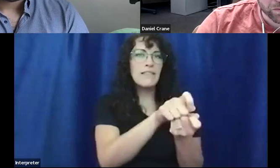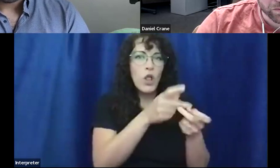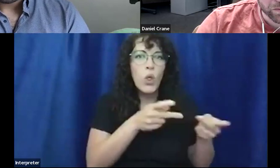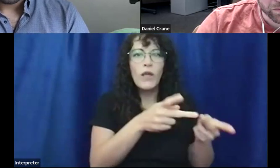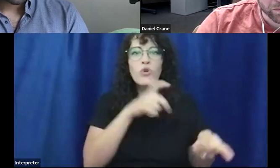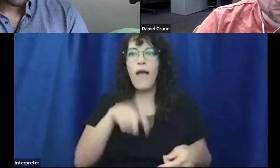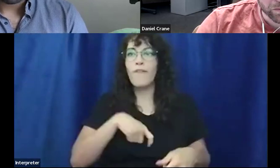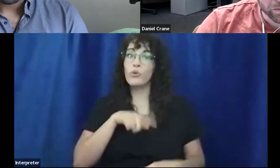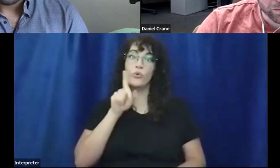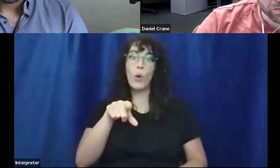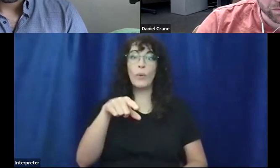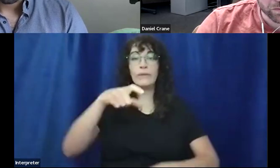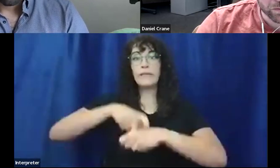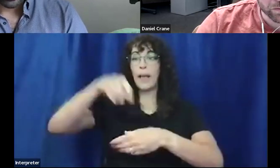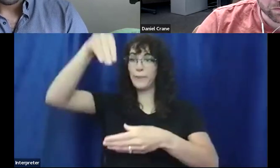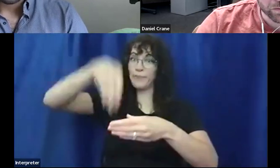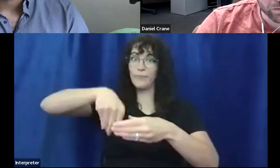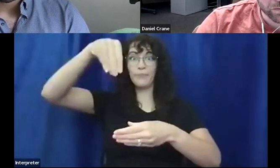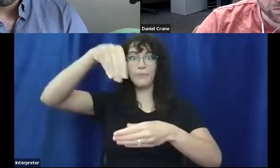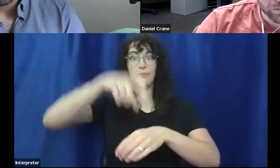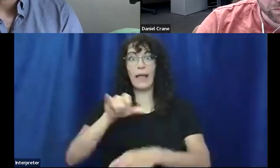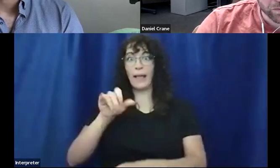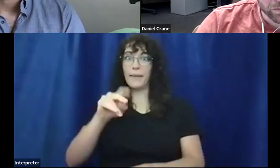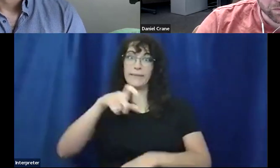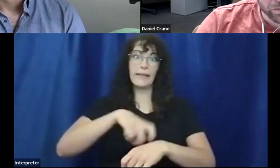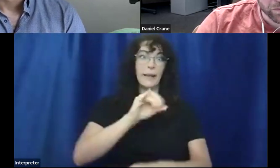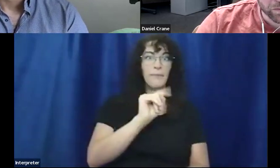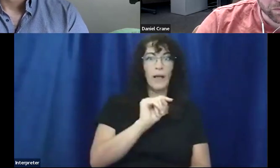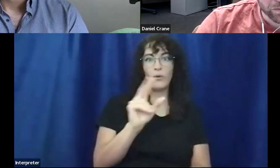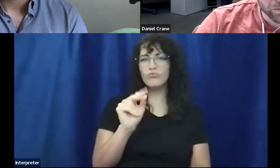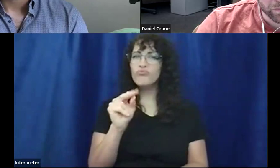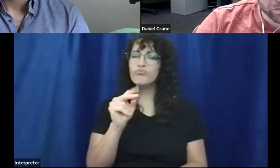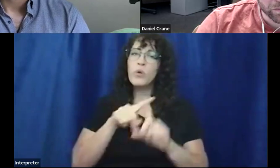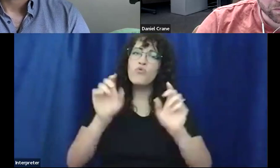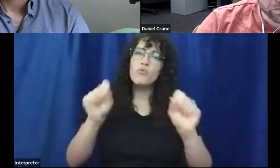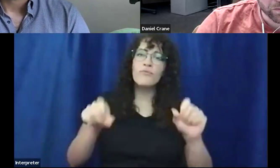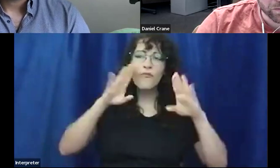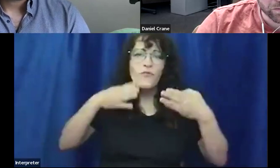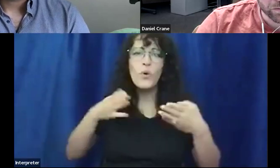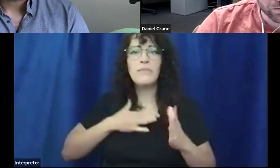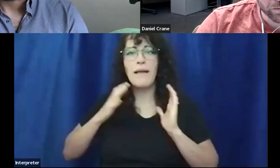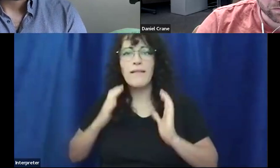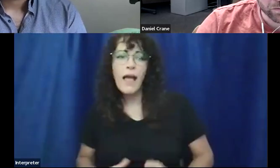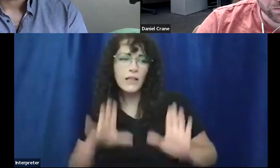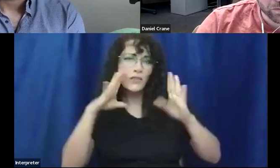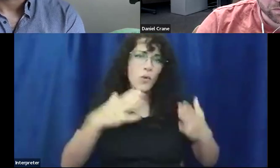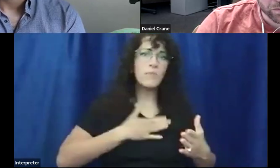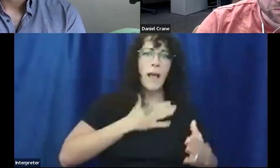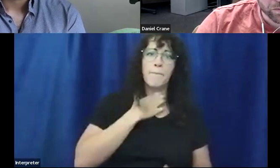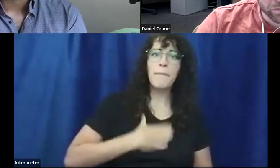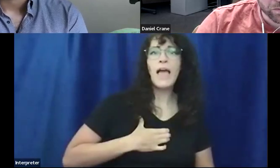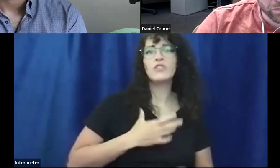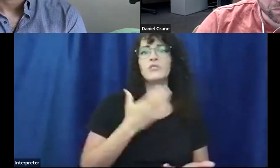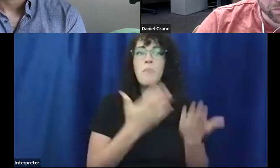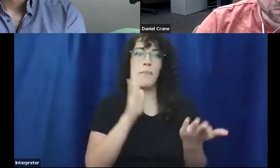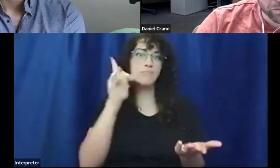So it freed my time up to kind of work on getting more clients or work on my own passions, uh, that may eventually